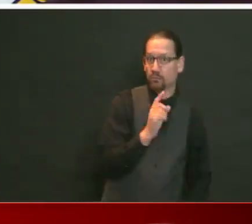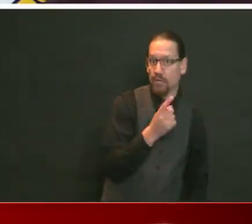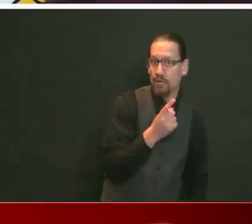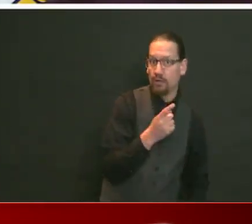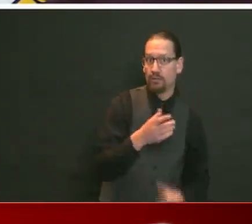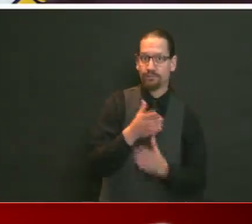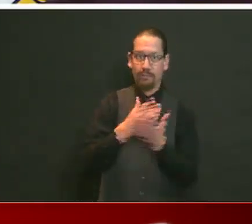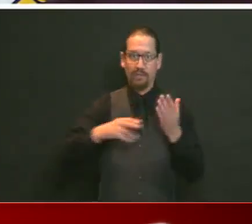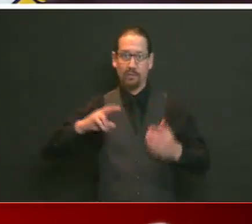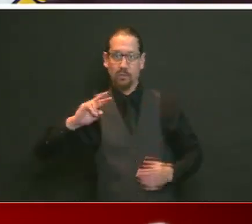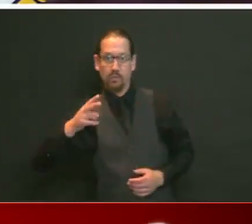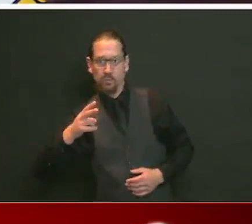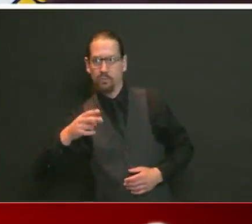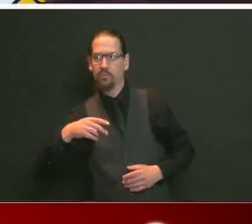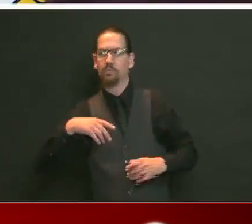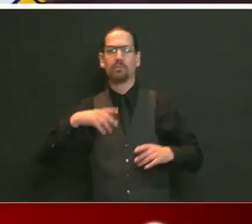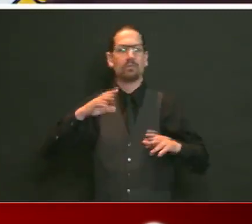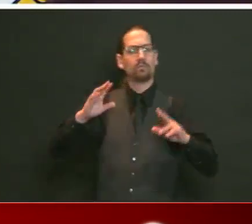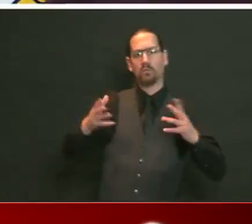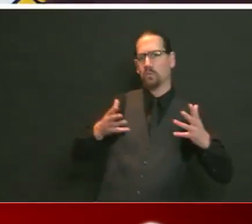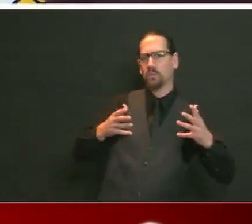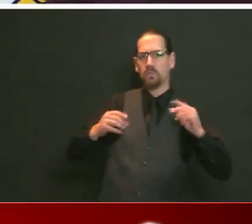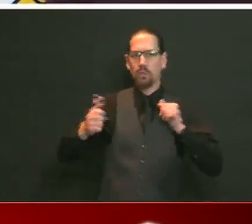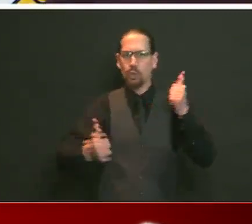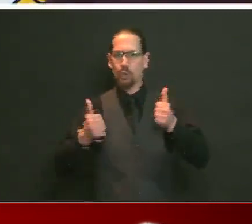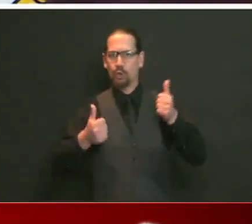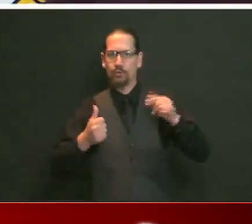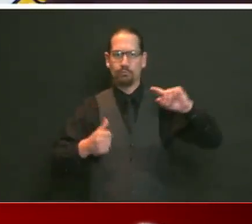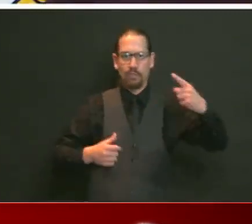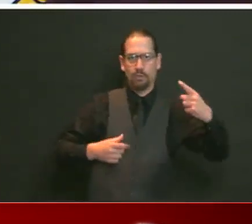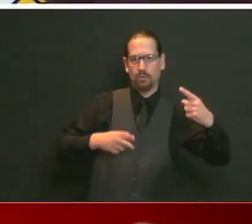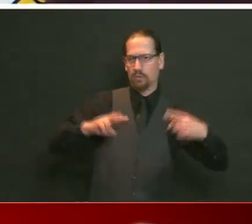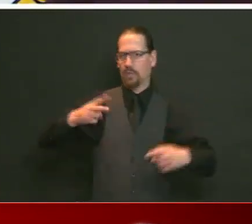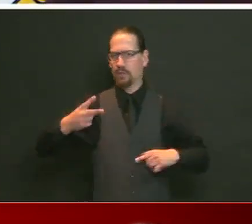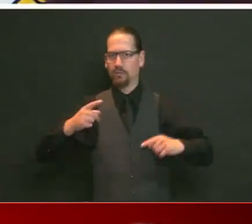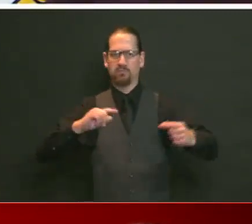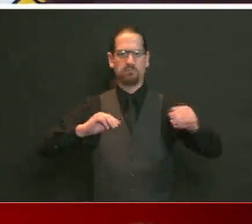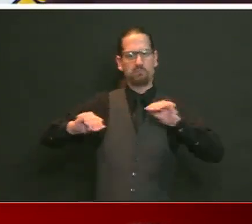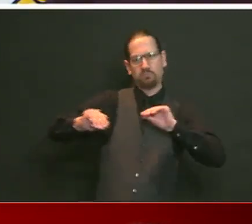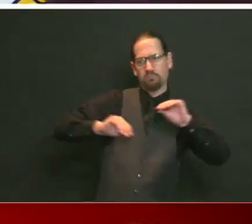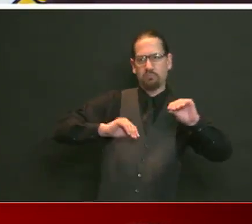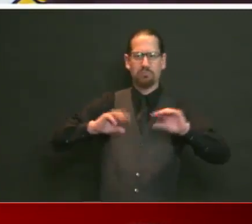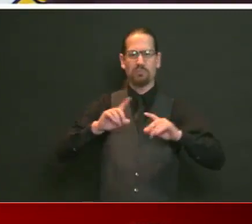that that's something you'll see. I will tell you this, and this is the important point, though.